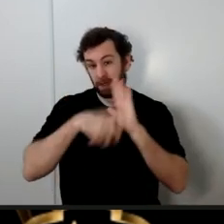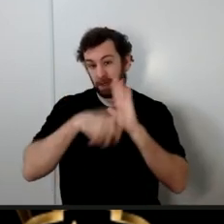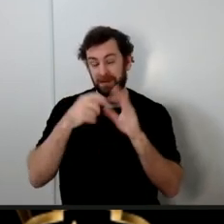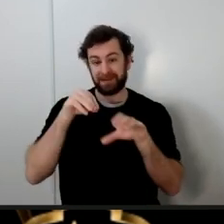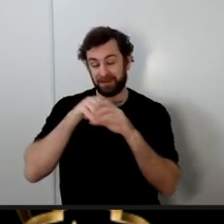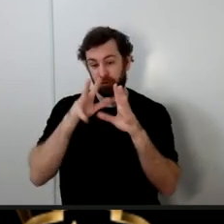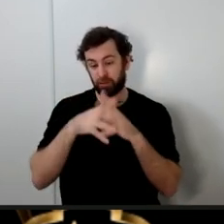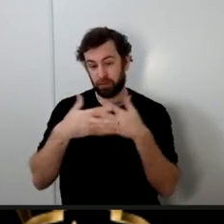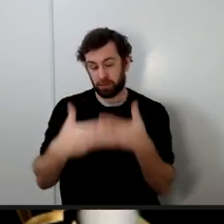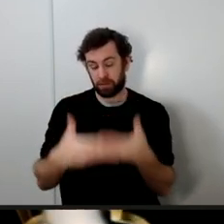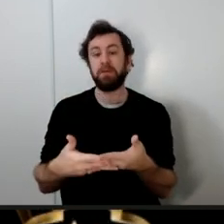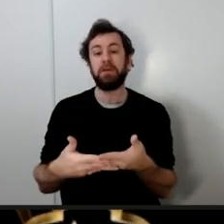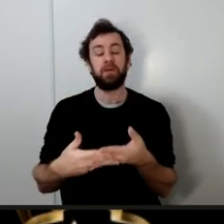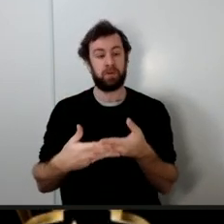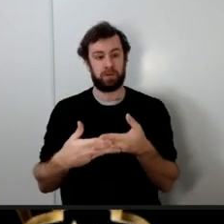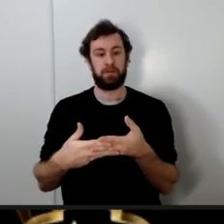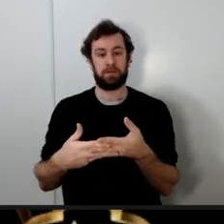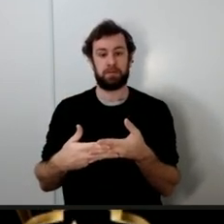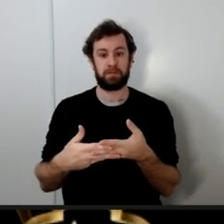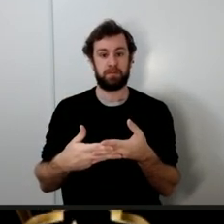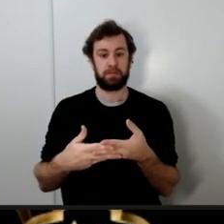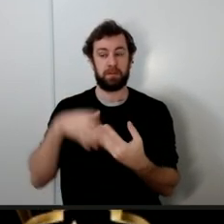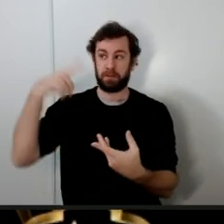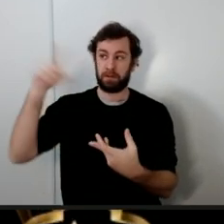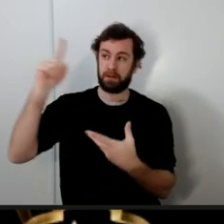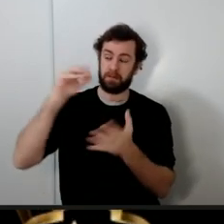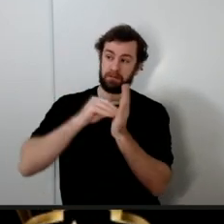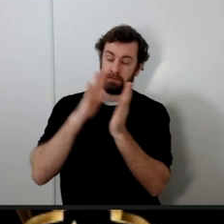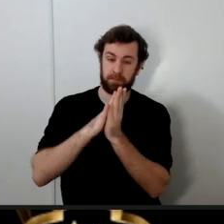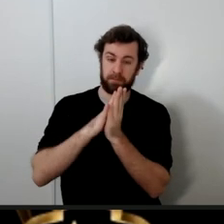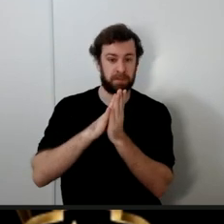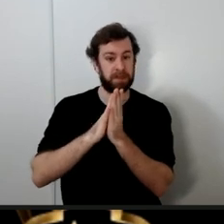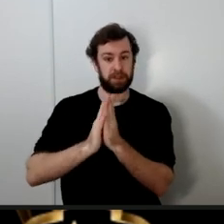Allah documents a historic event